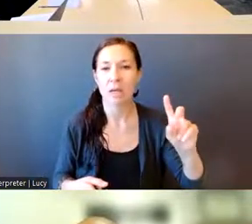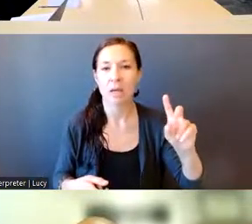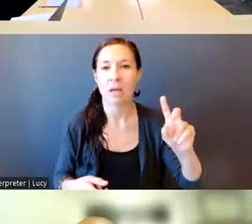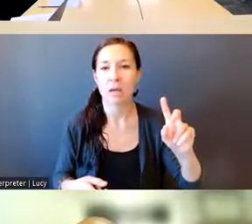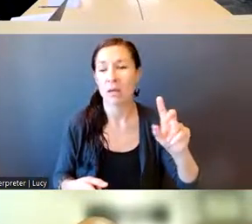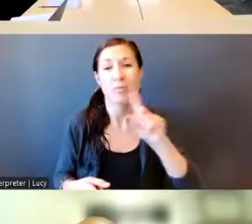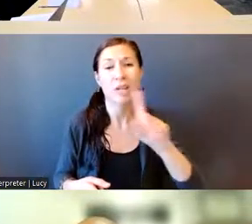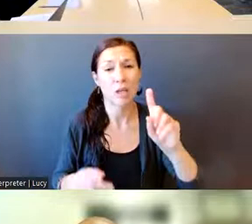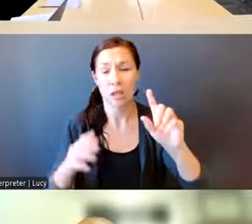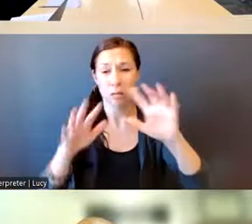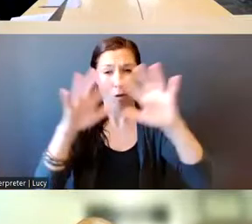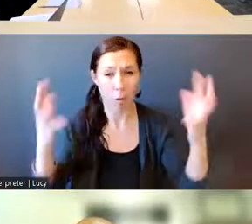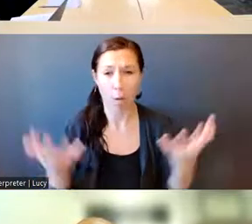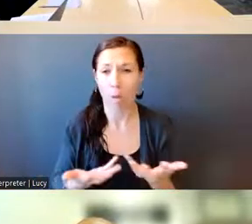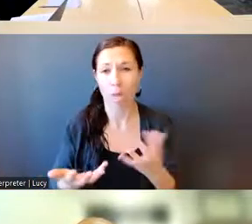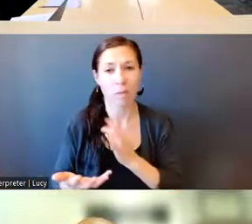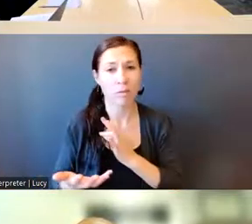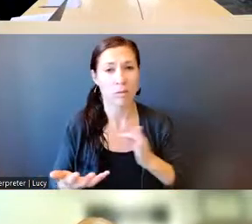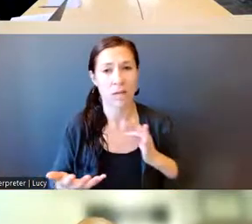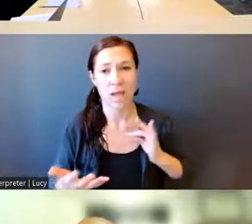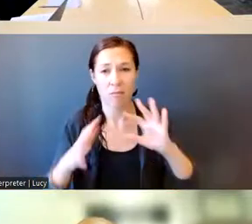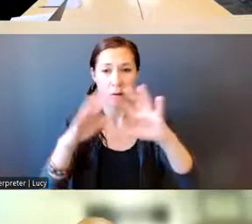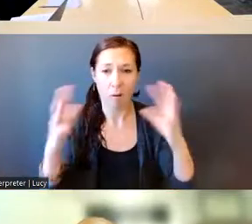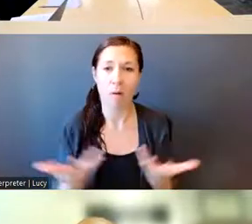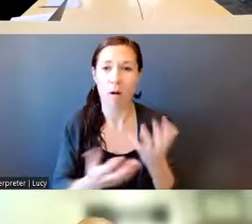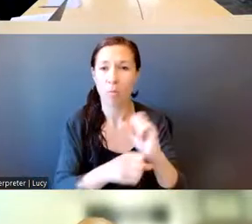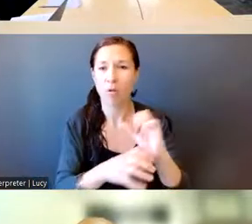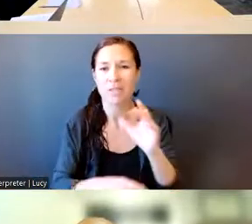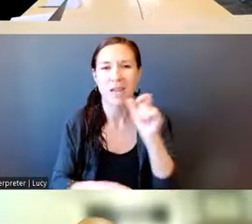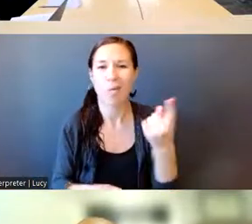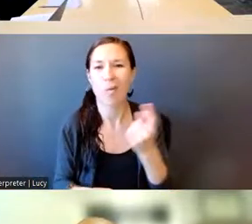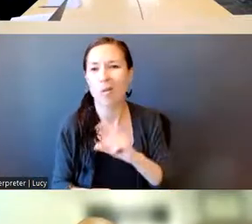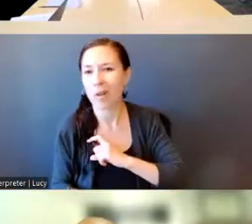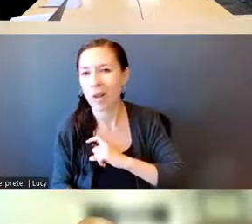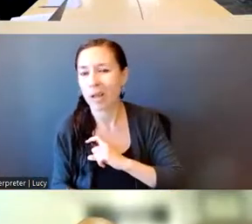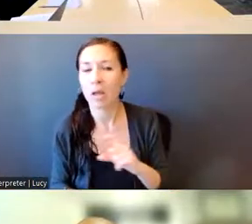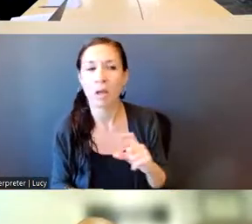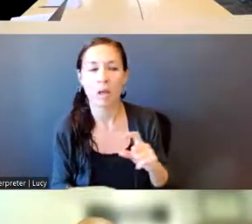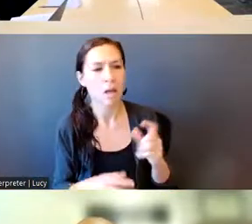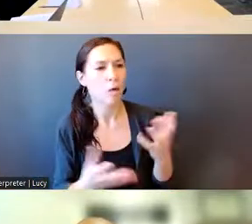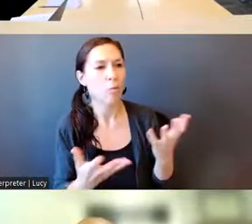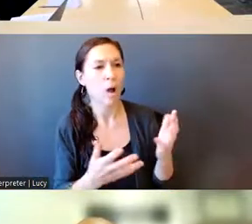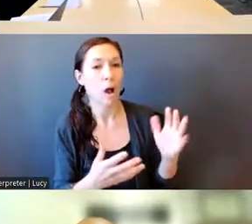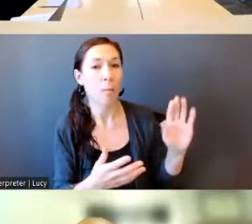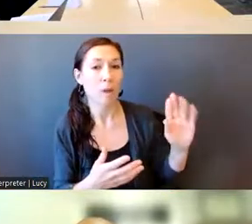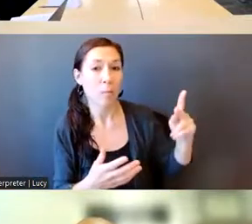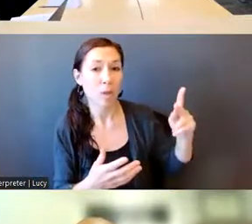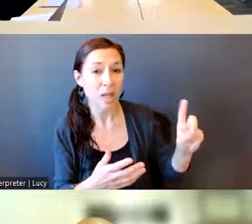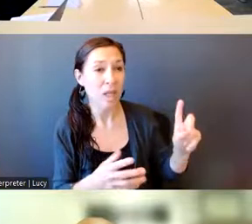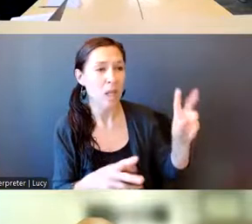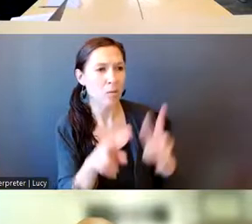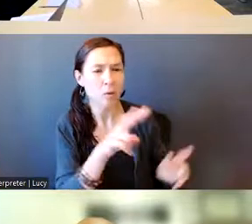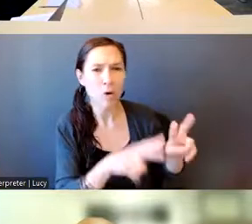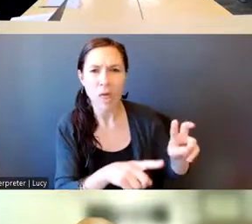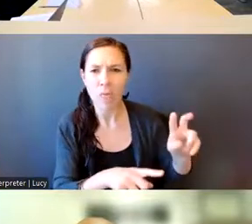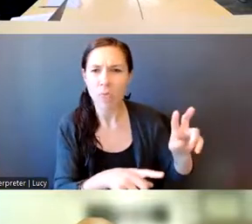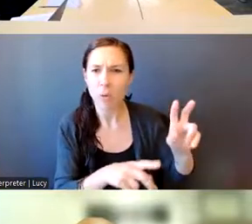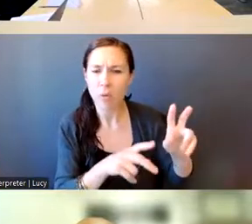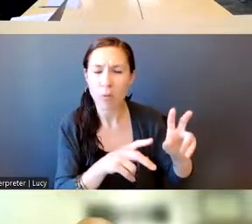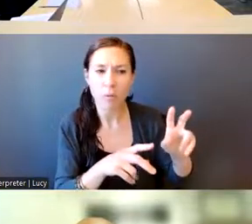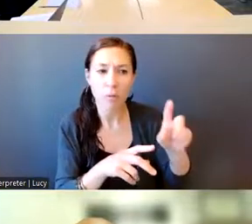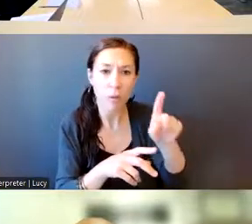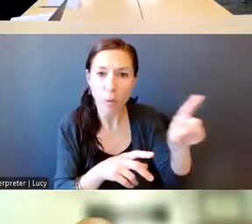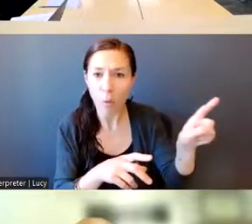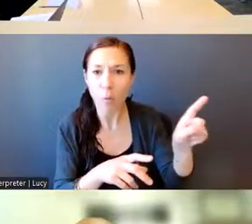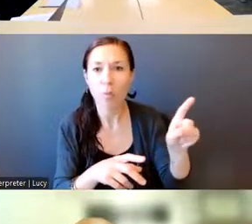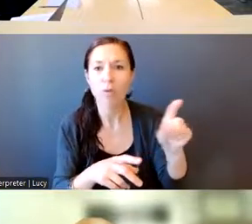entire staff. I think it's important that when we say that when want BPD to look like our office, that like our community, we mean